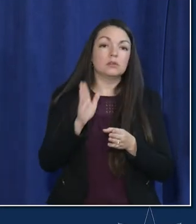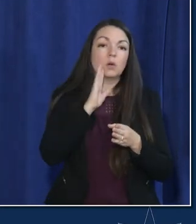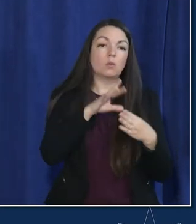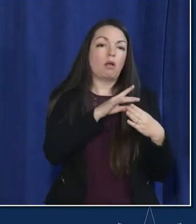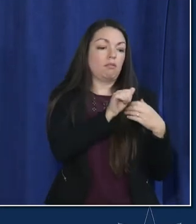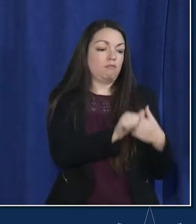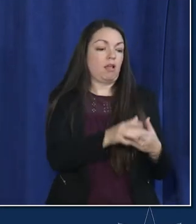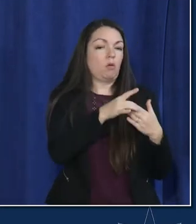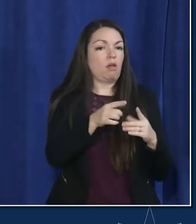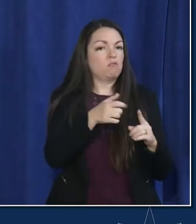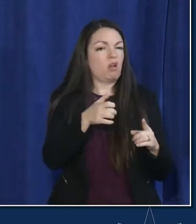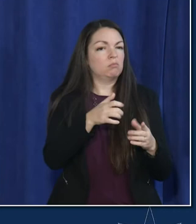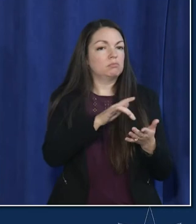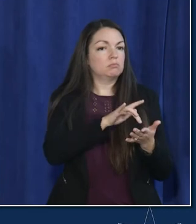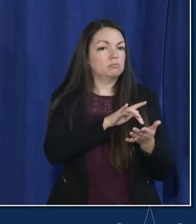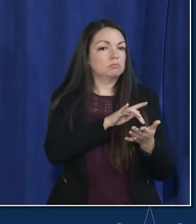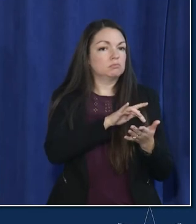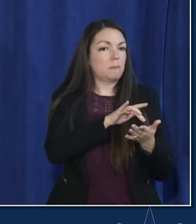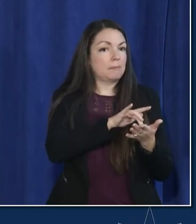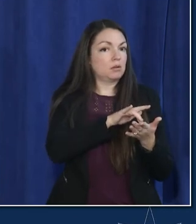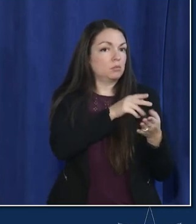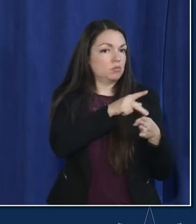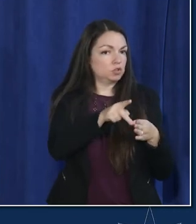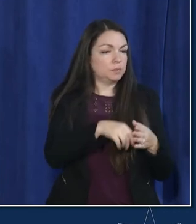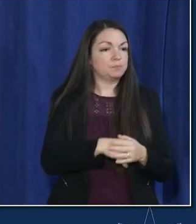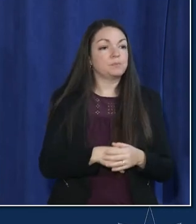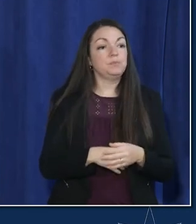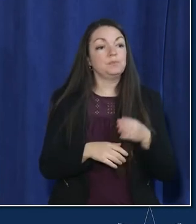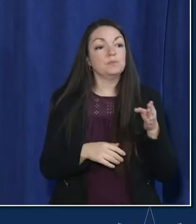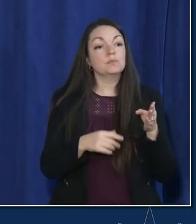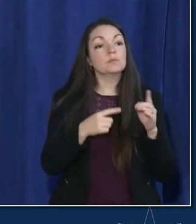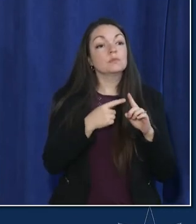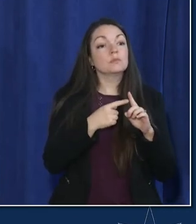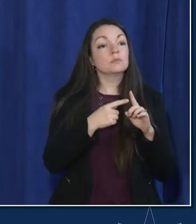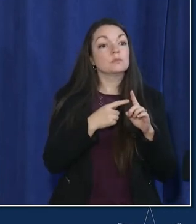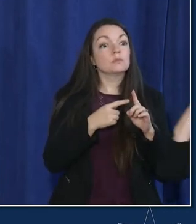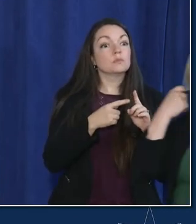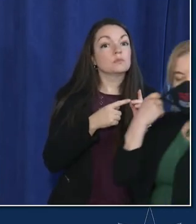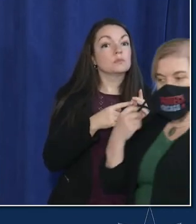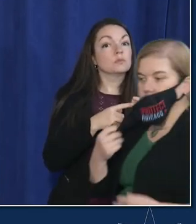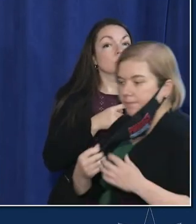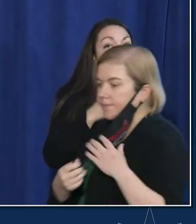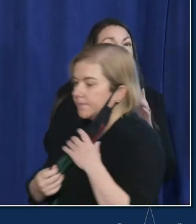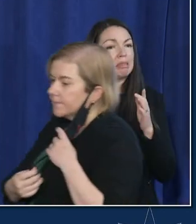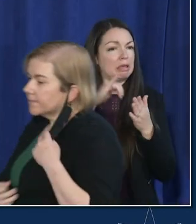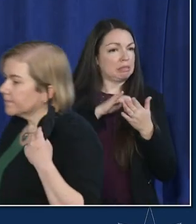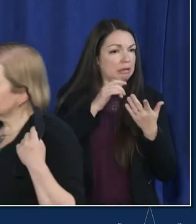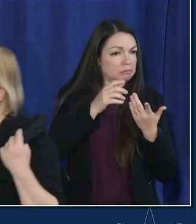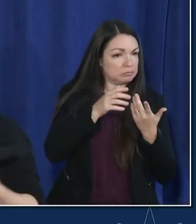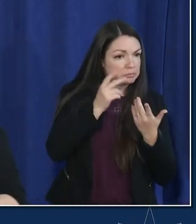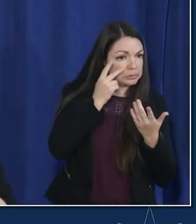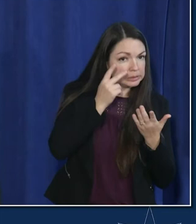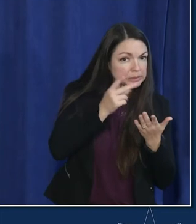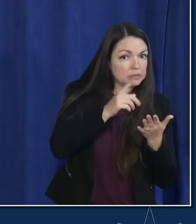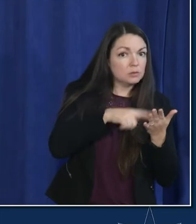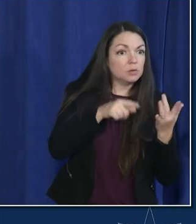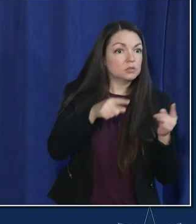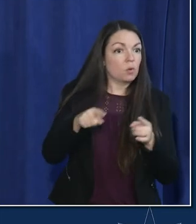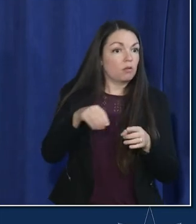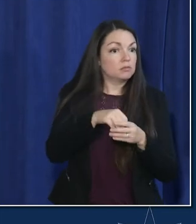hi this is aaron getting over the hyde park harold the epidemiological curve in south africa is really scary and i know it's not happening